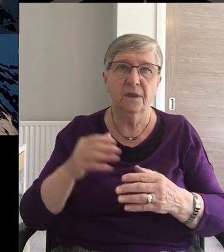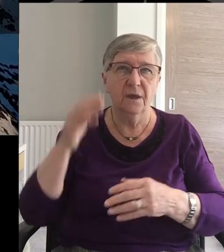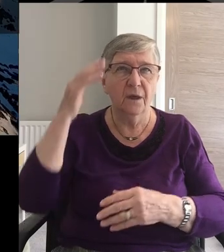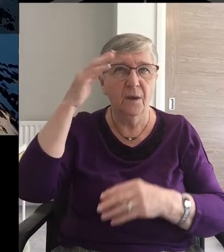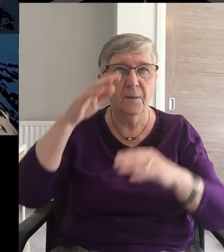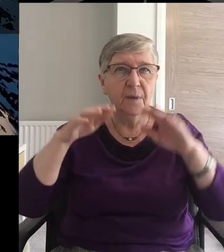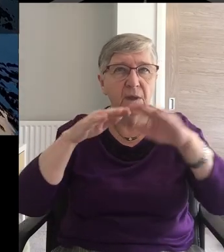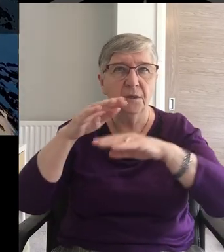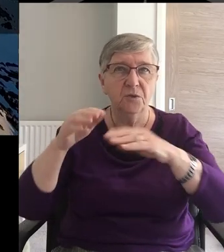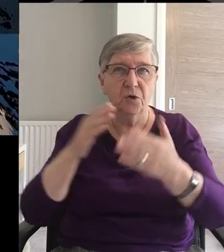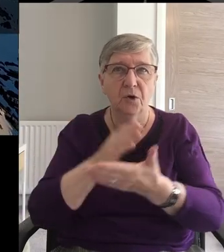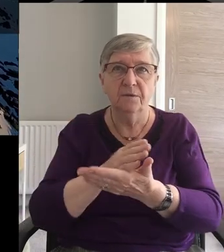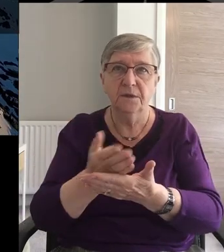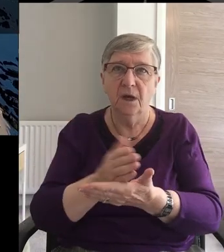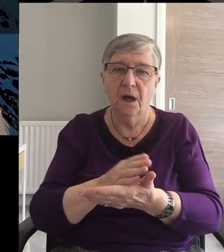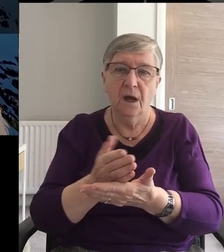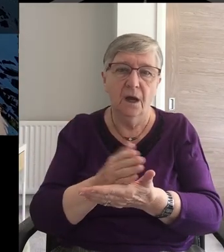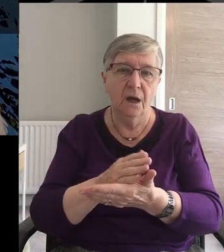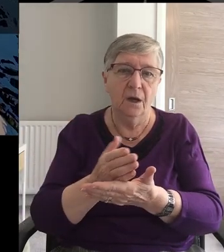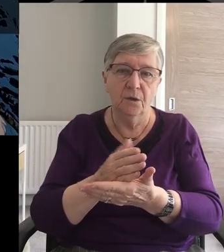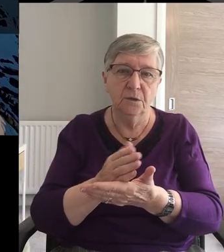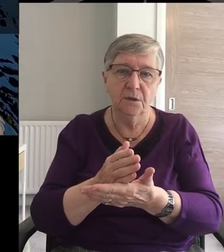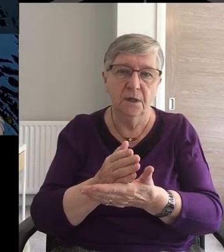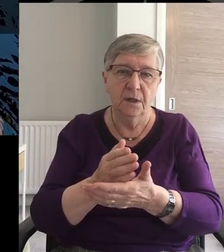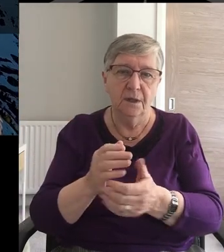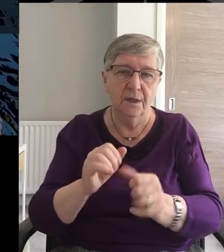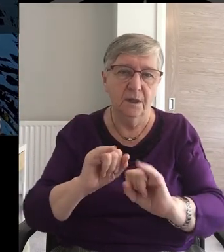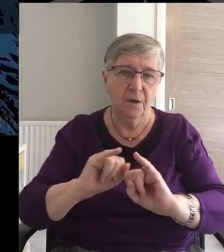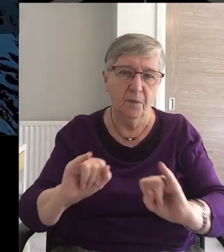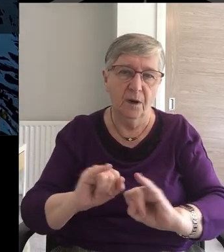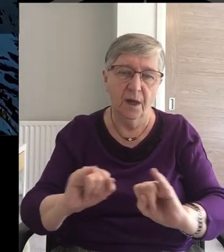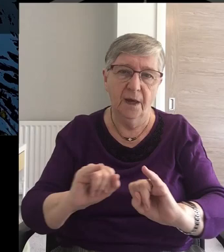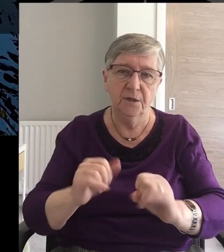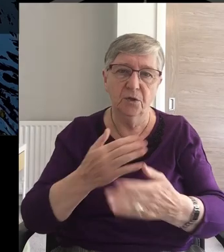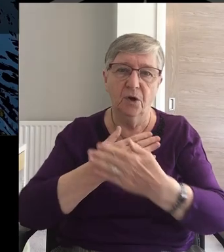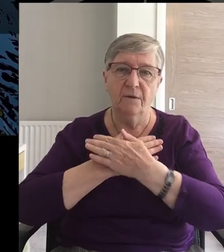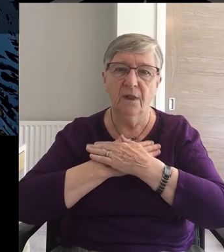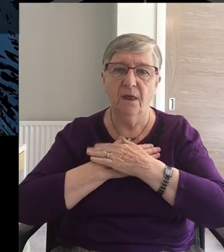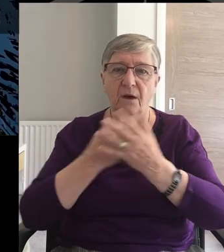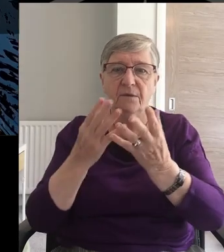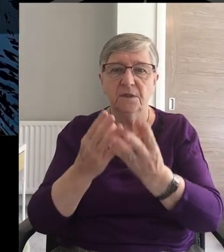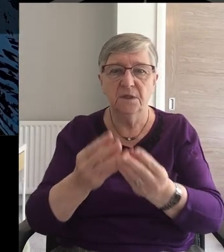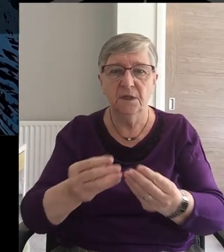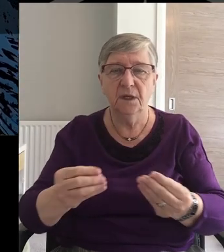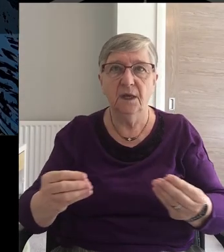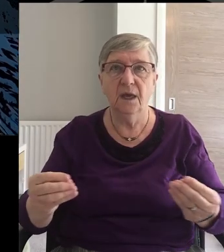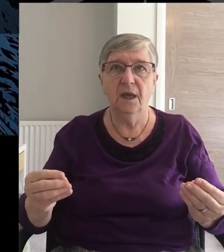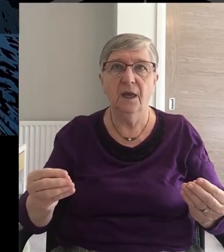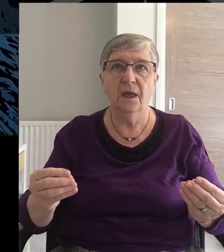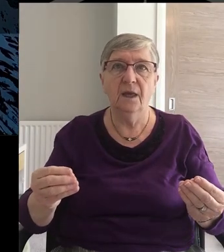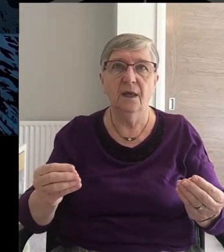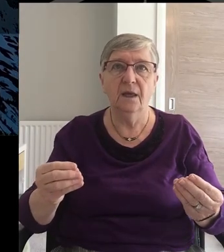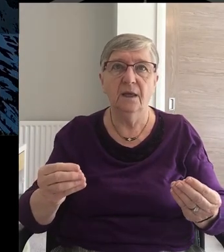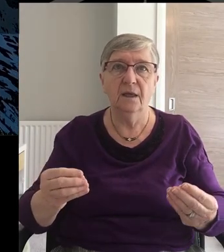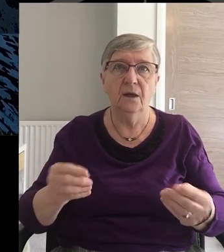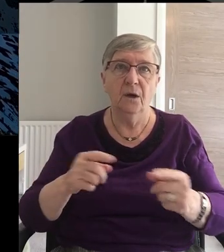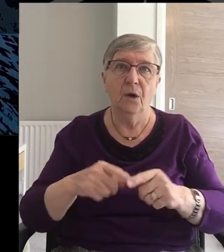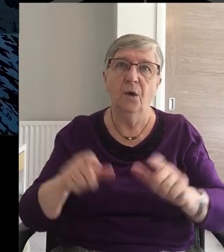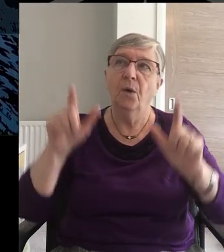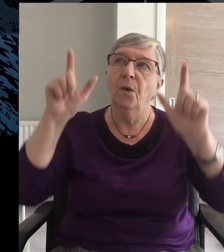The mist of dust The blight of mercy came